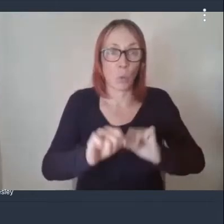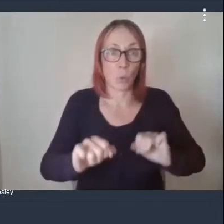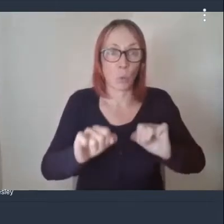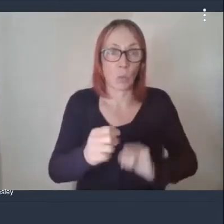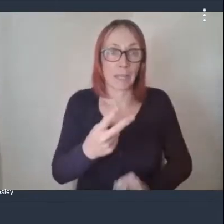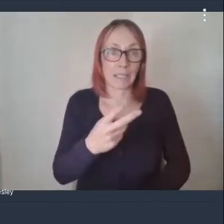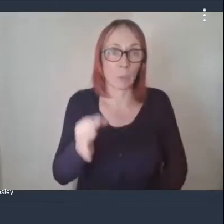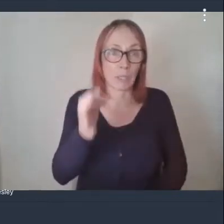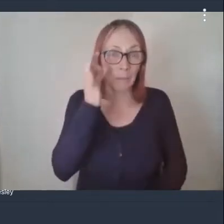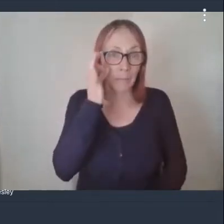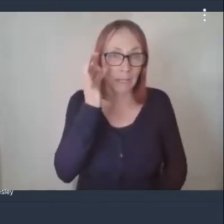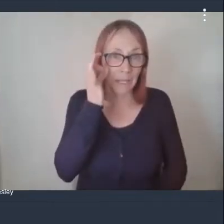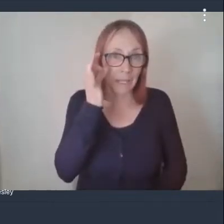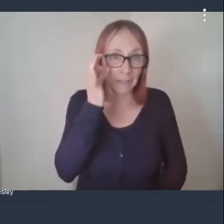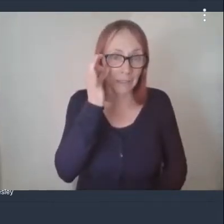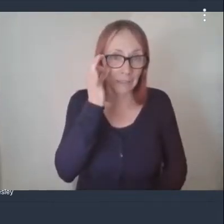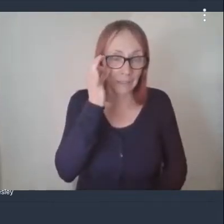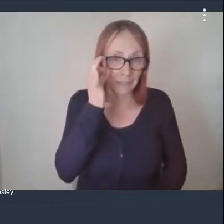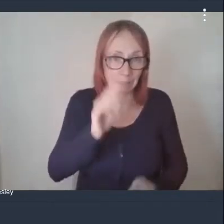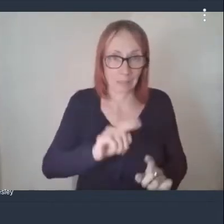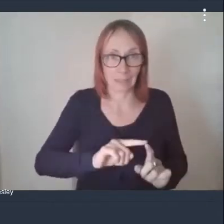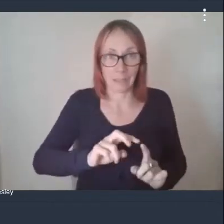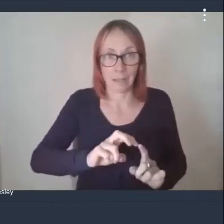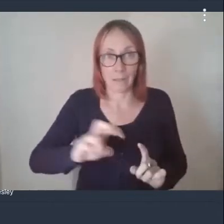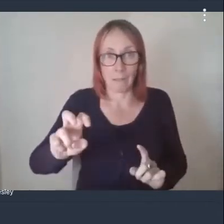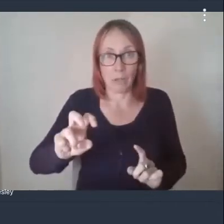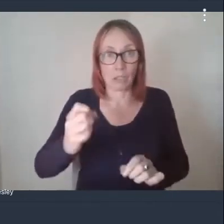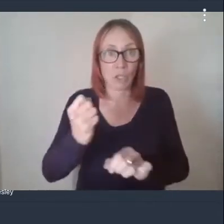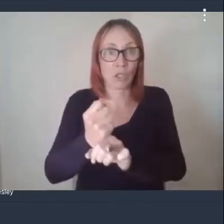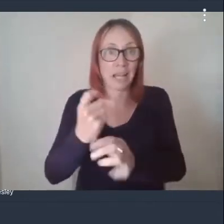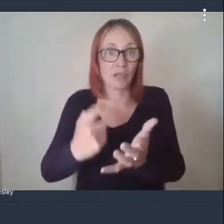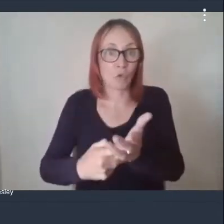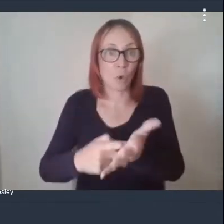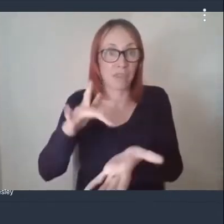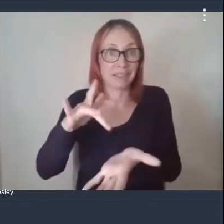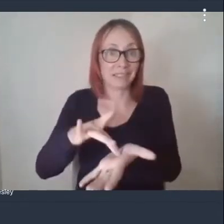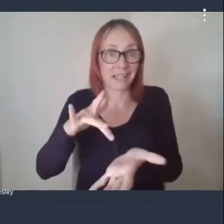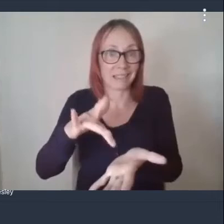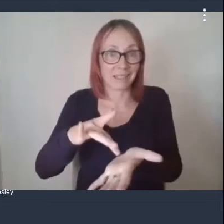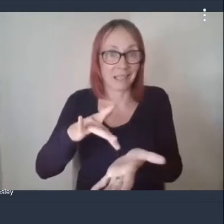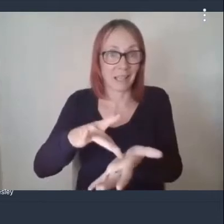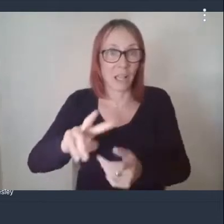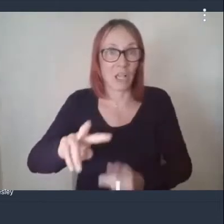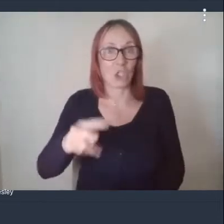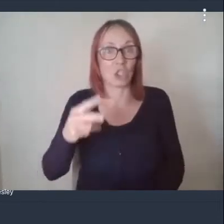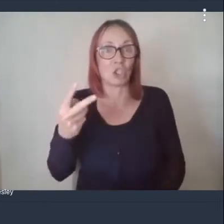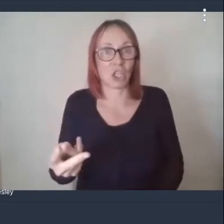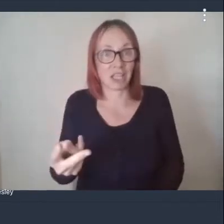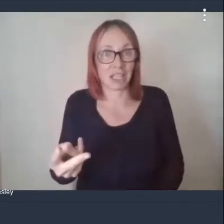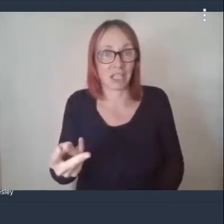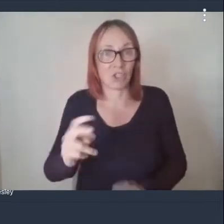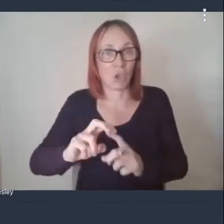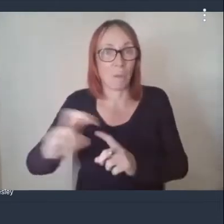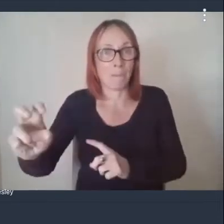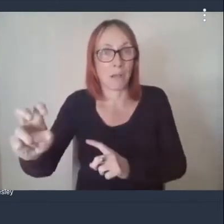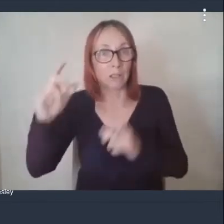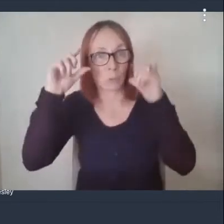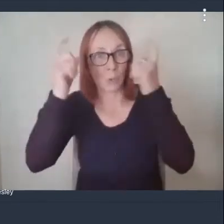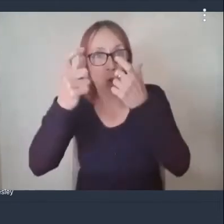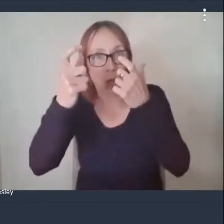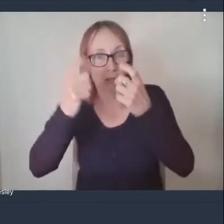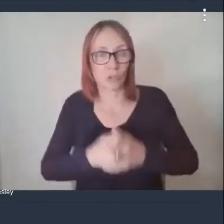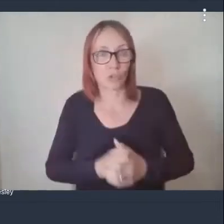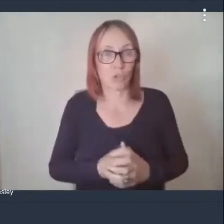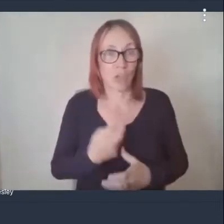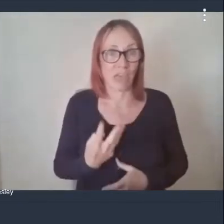bus and then get the bus into the glenrothis town centre and then get another bus from the town centre out to the college so